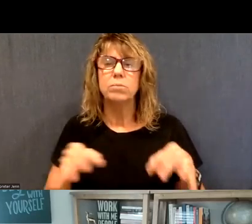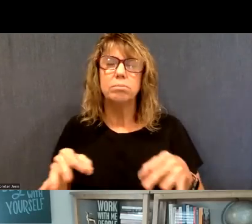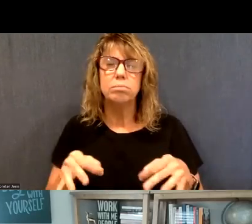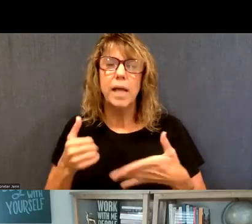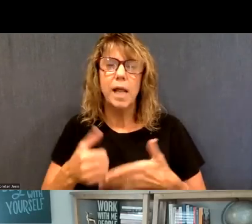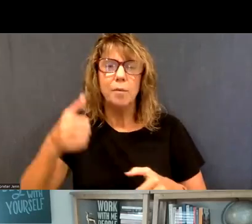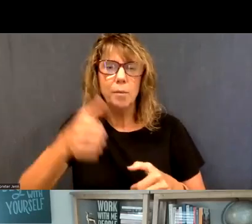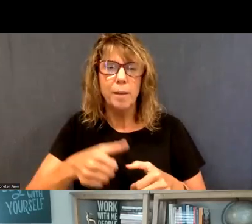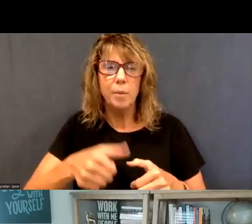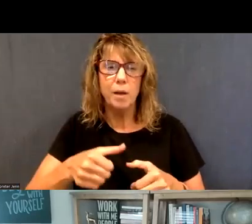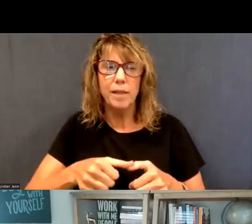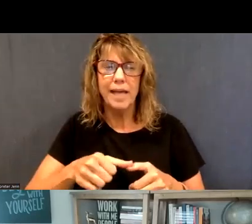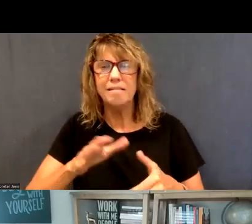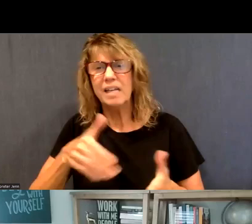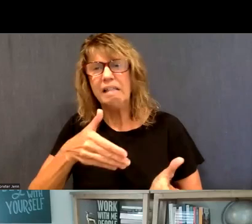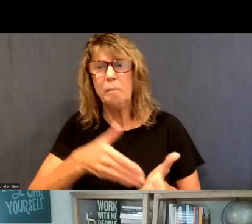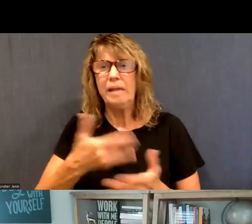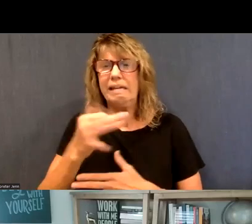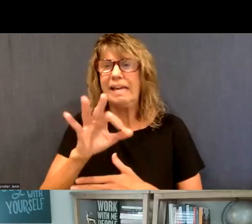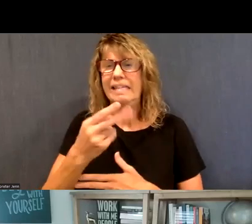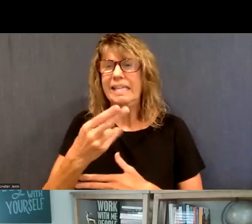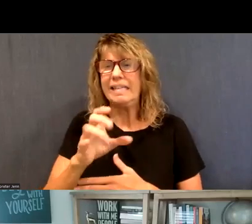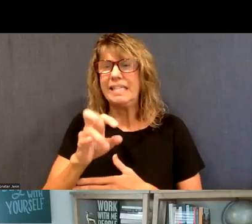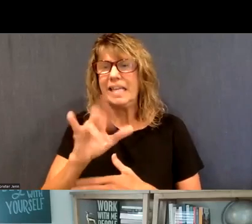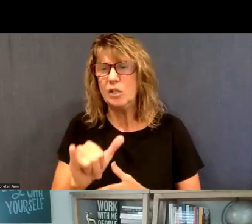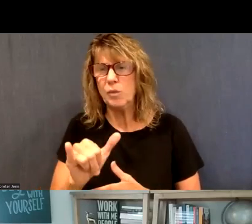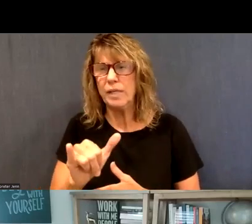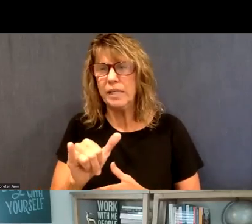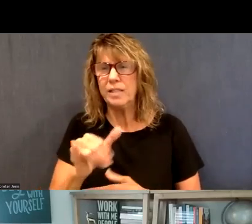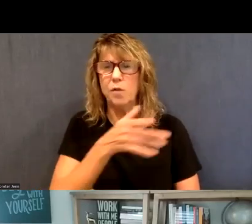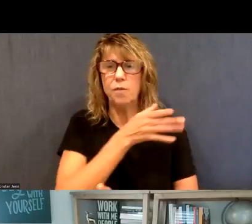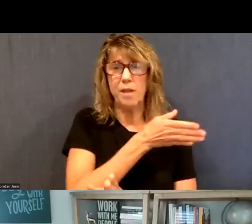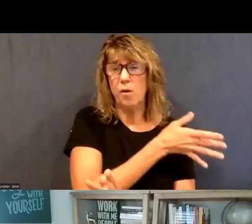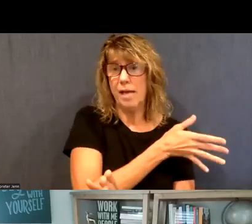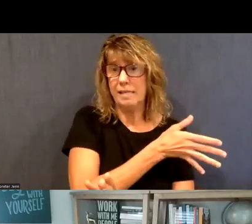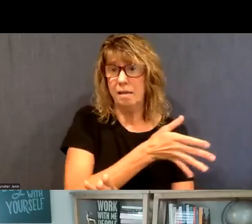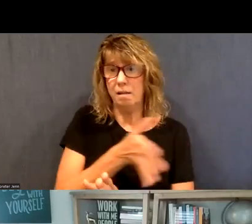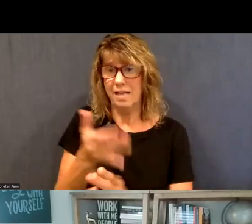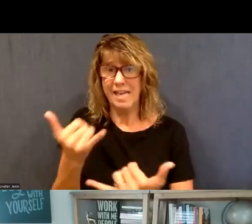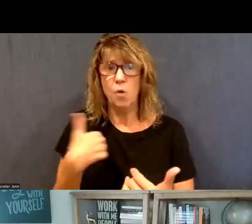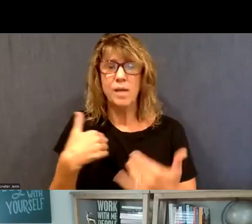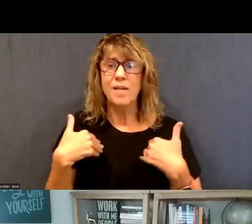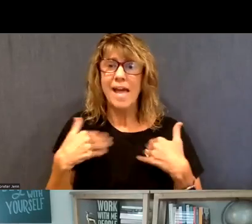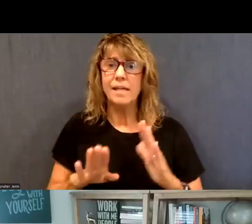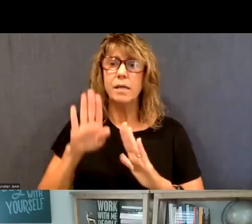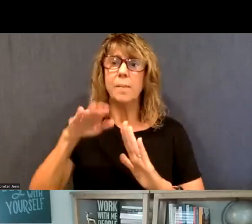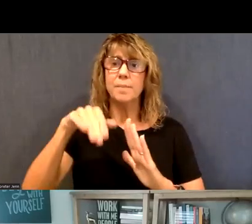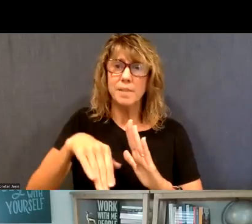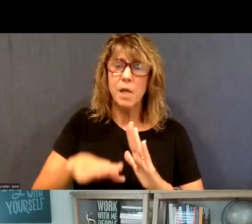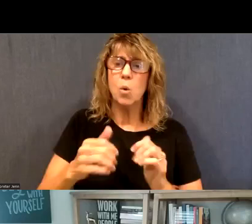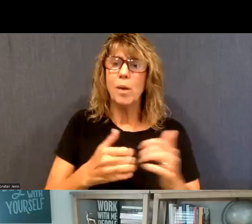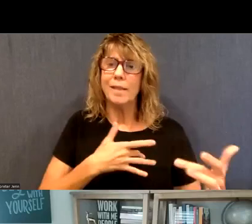during the mid-19th century, um, up until this point, we've had different waves of concerns with, uh,